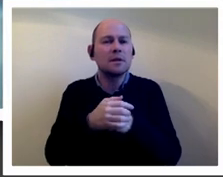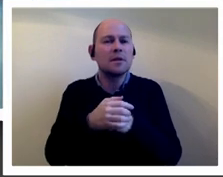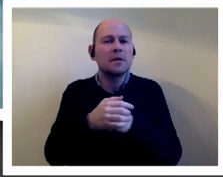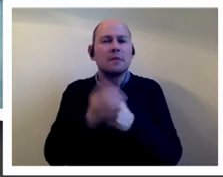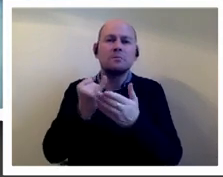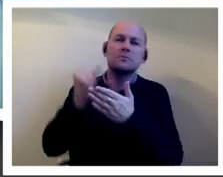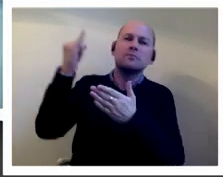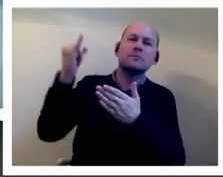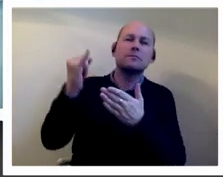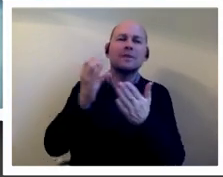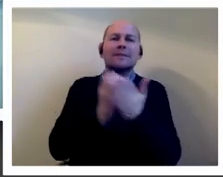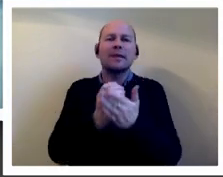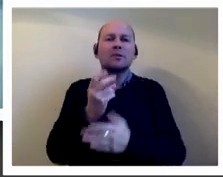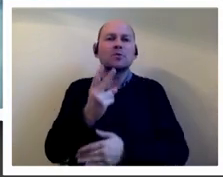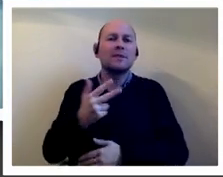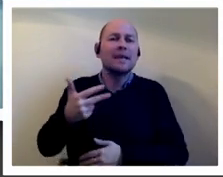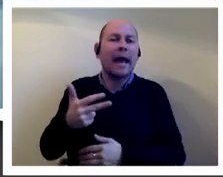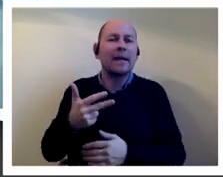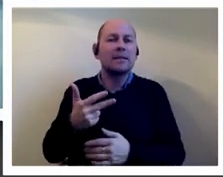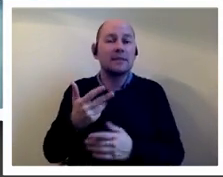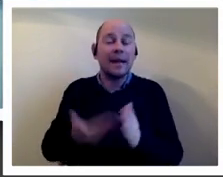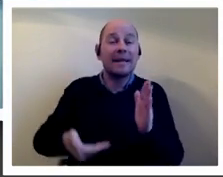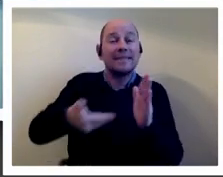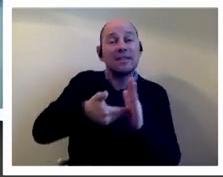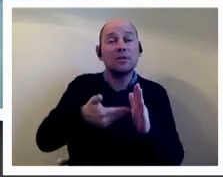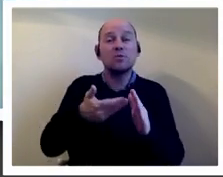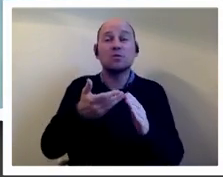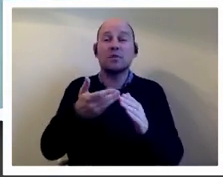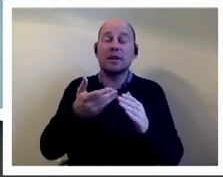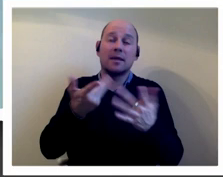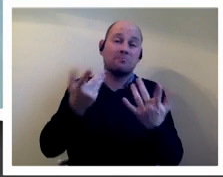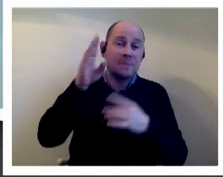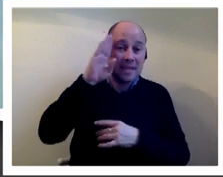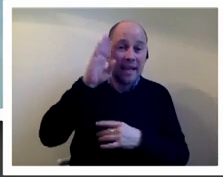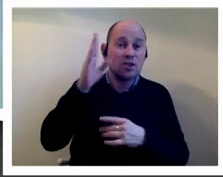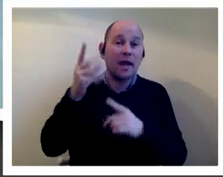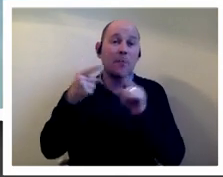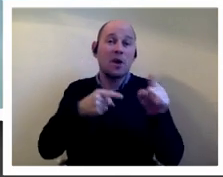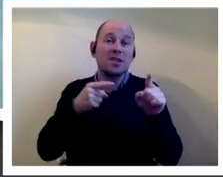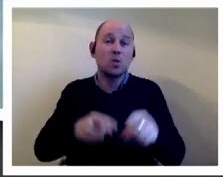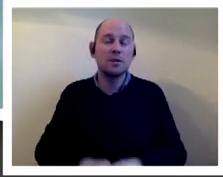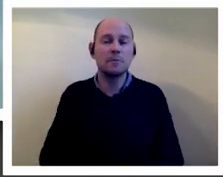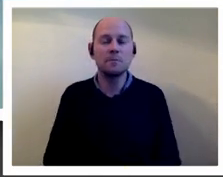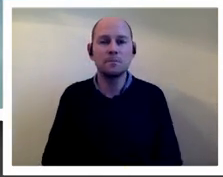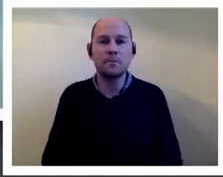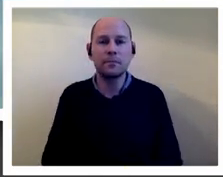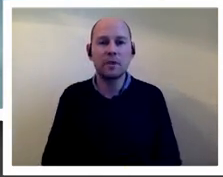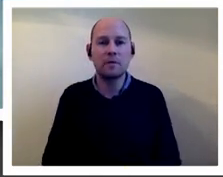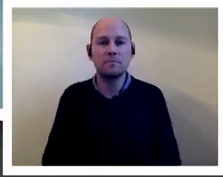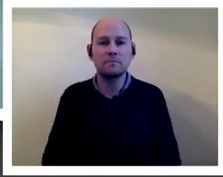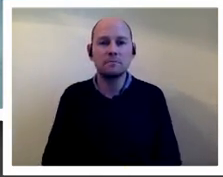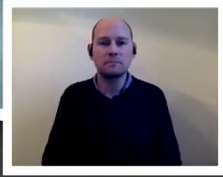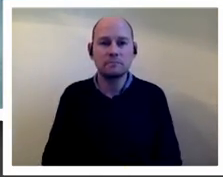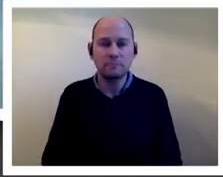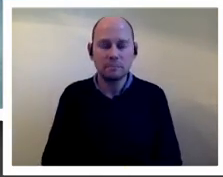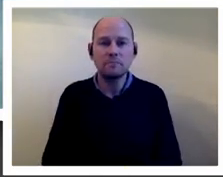or agency in addition to those of danger and persecution there were odd bits and pieces i think people maybe didn't want